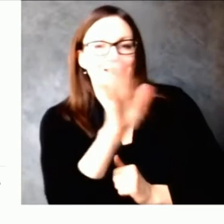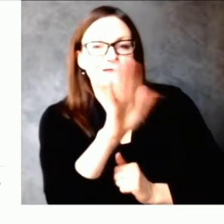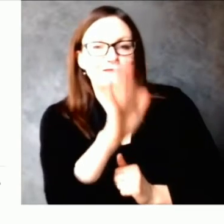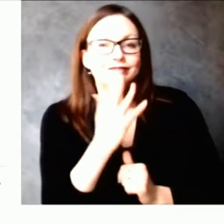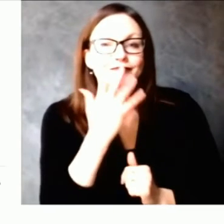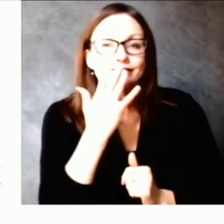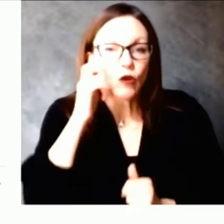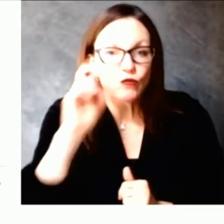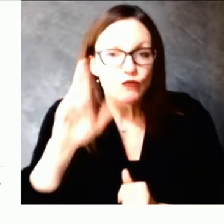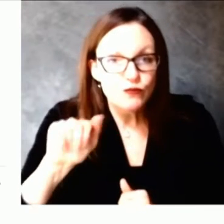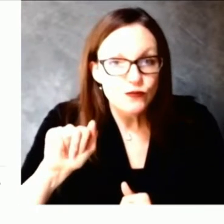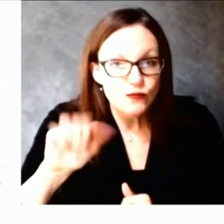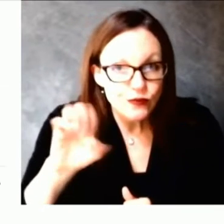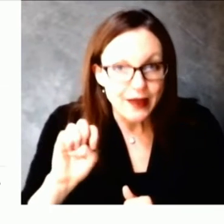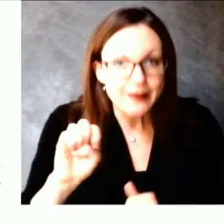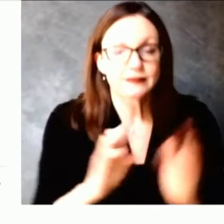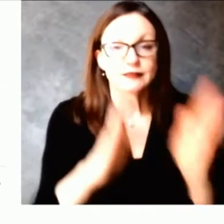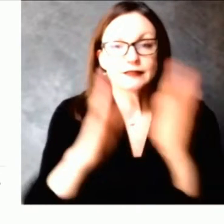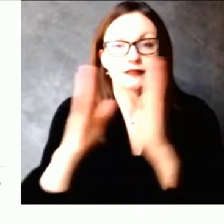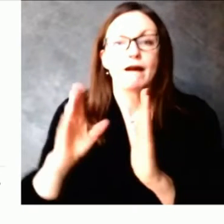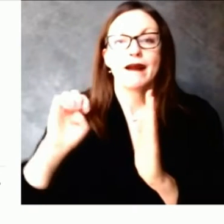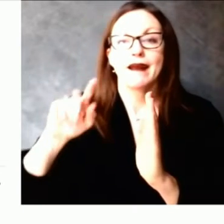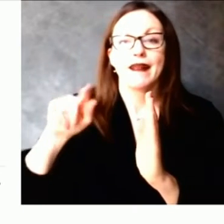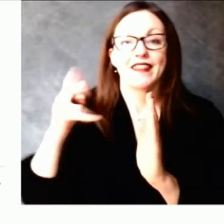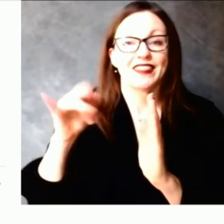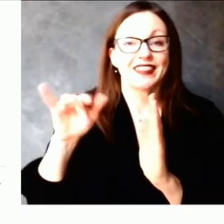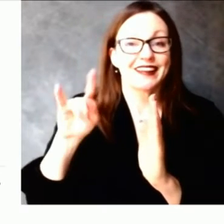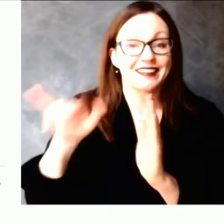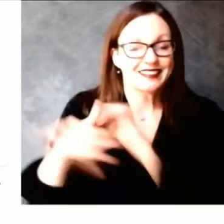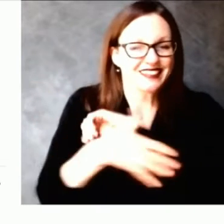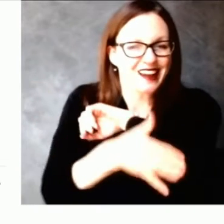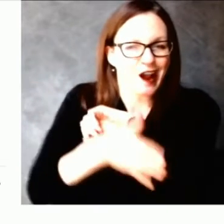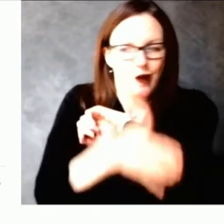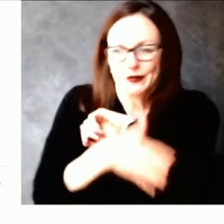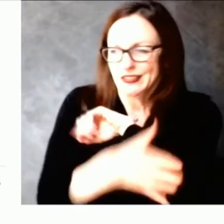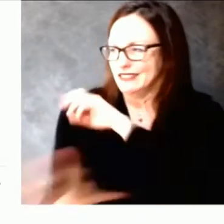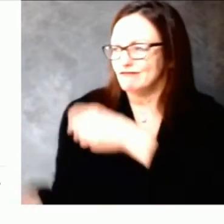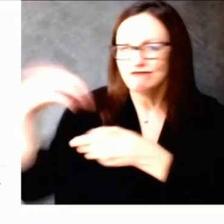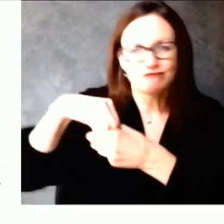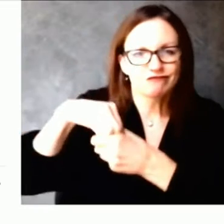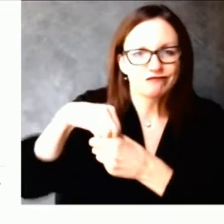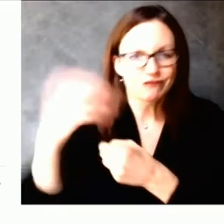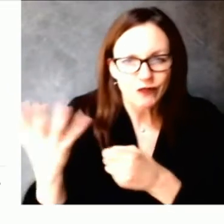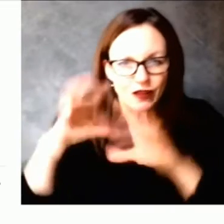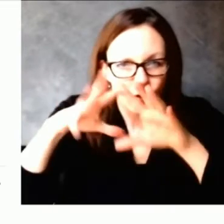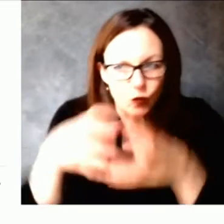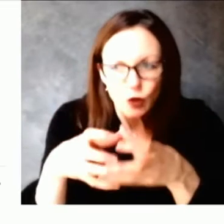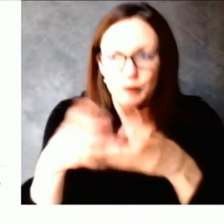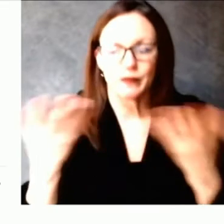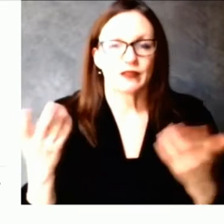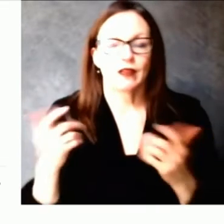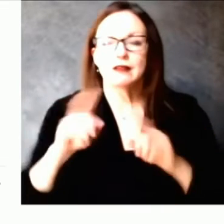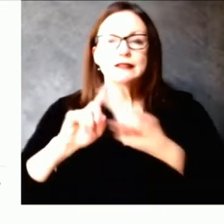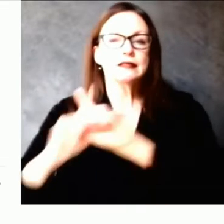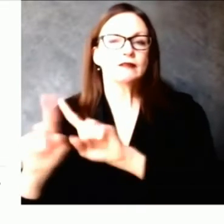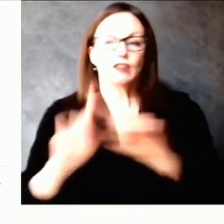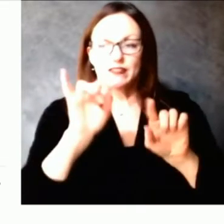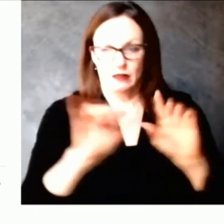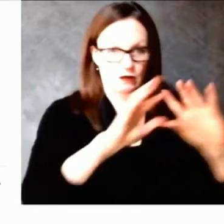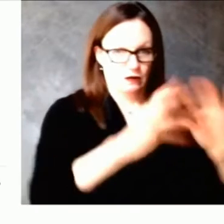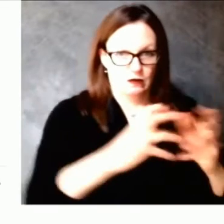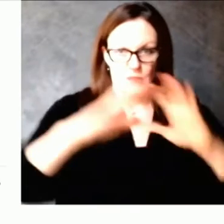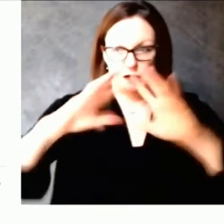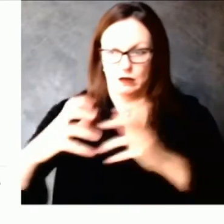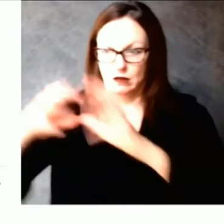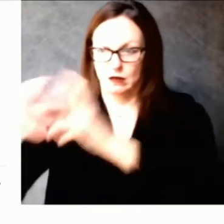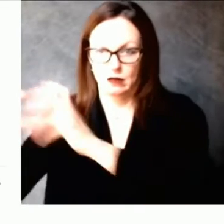Because the Wisconsin Immunization Registry does not require reporting demographics. We are missing some